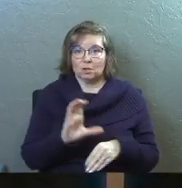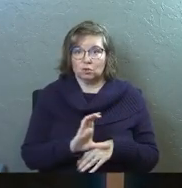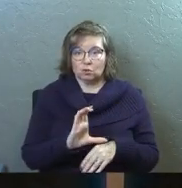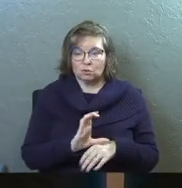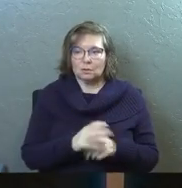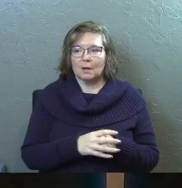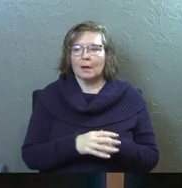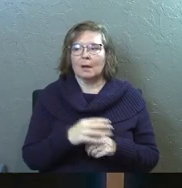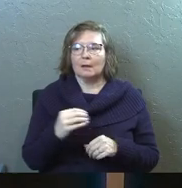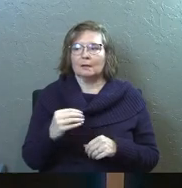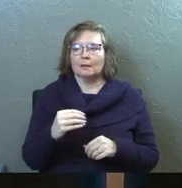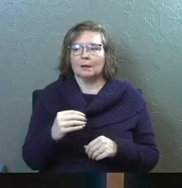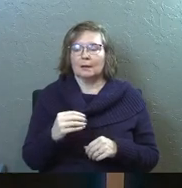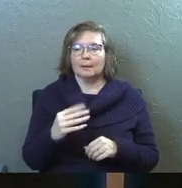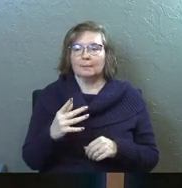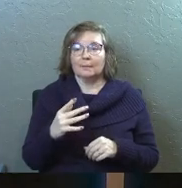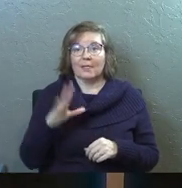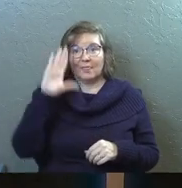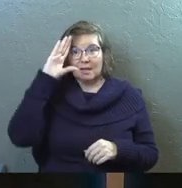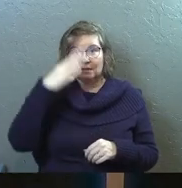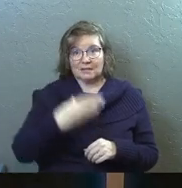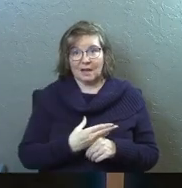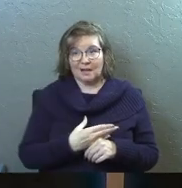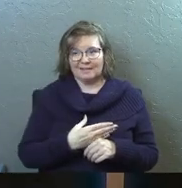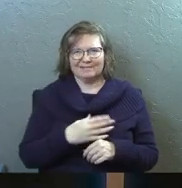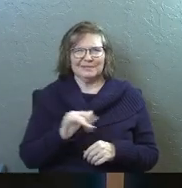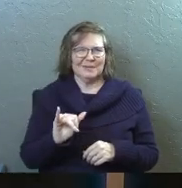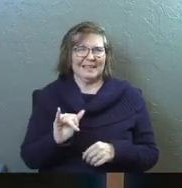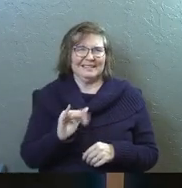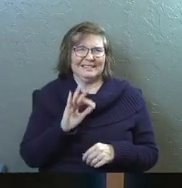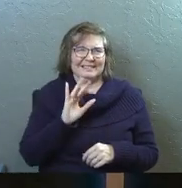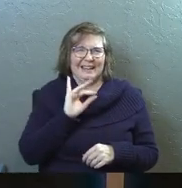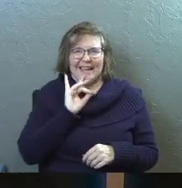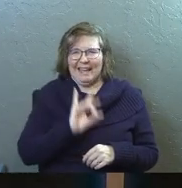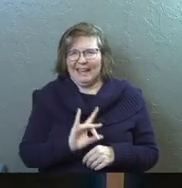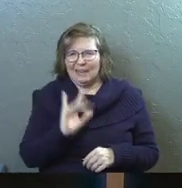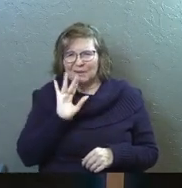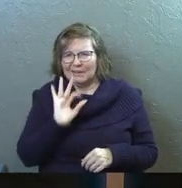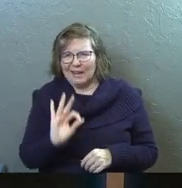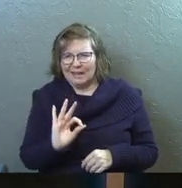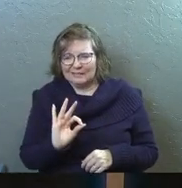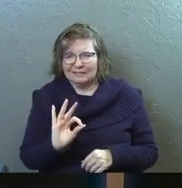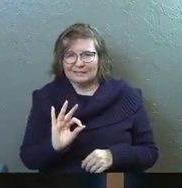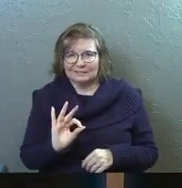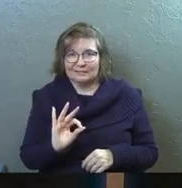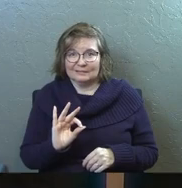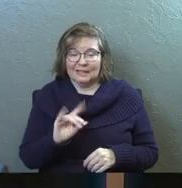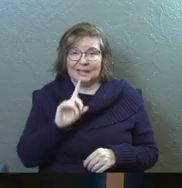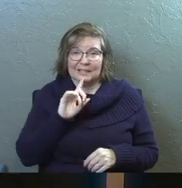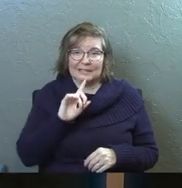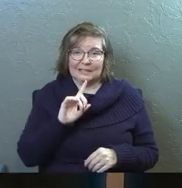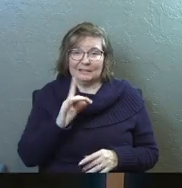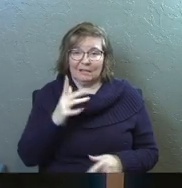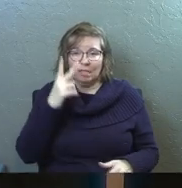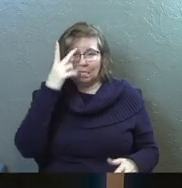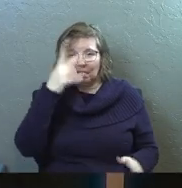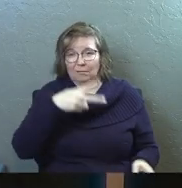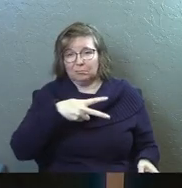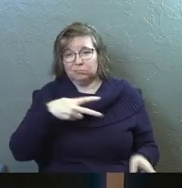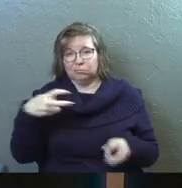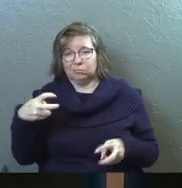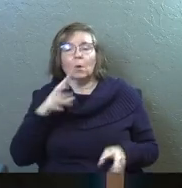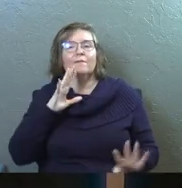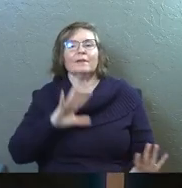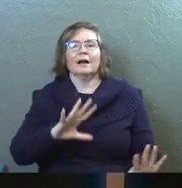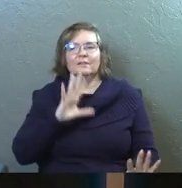our church and their son who was like, he was like eight or nine years old, was like deathly ill. And